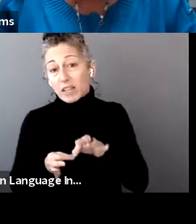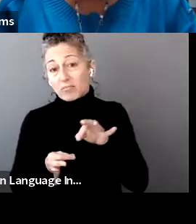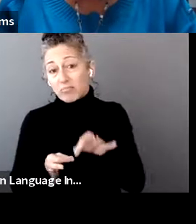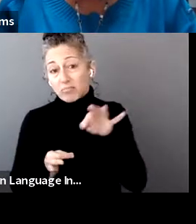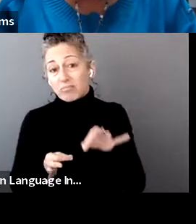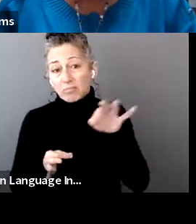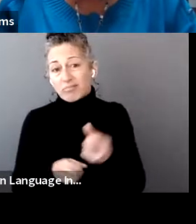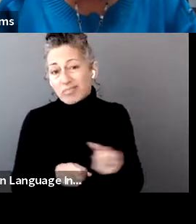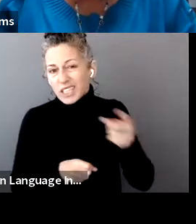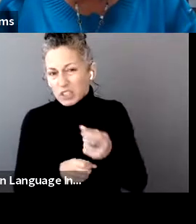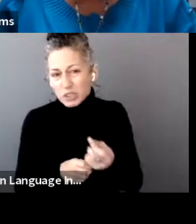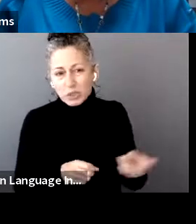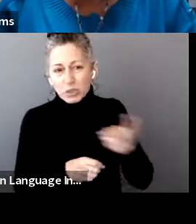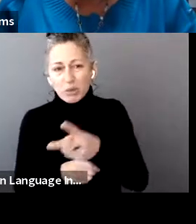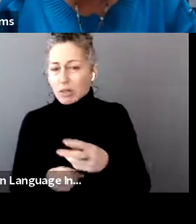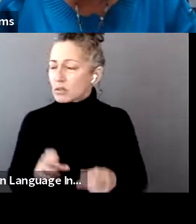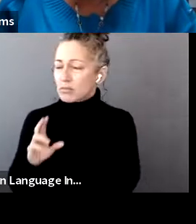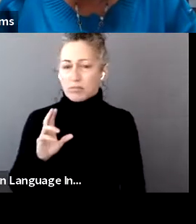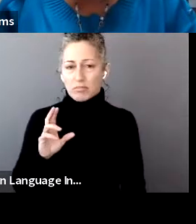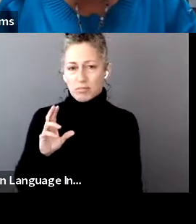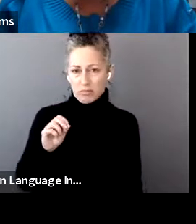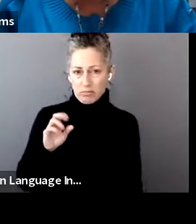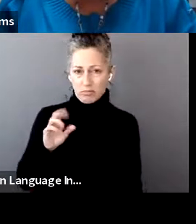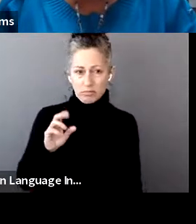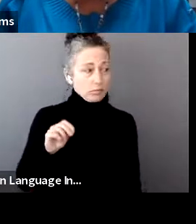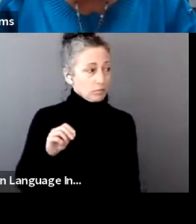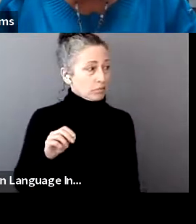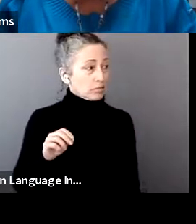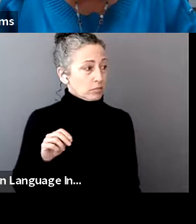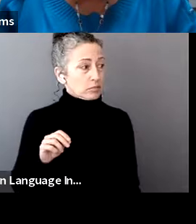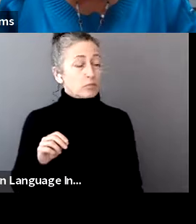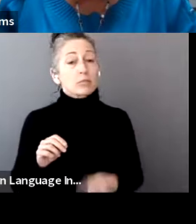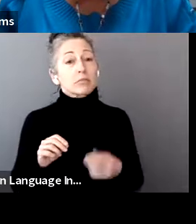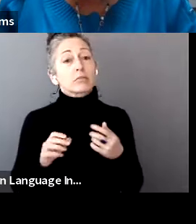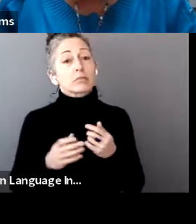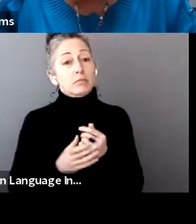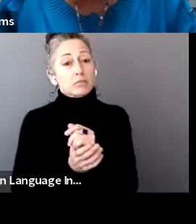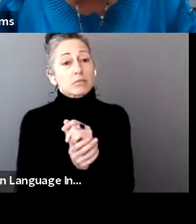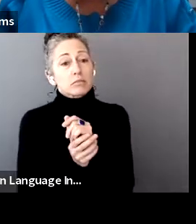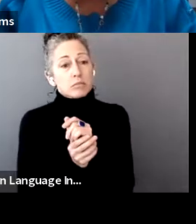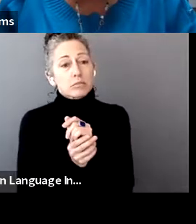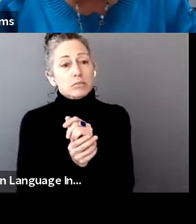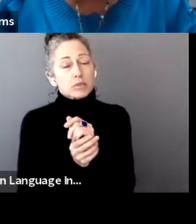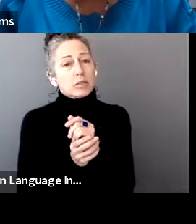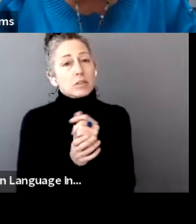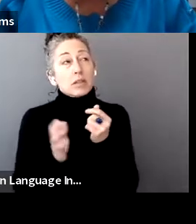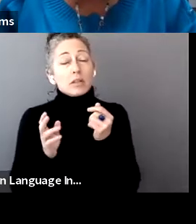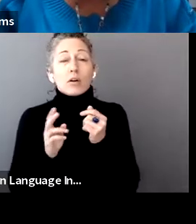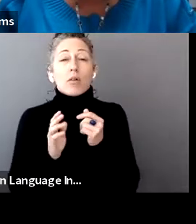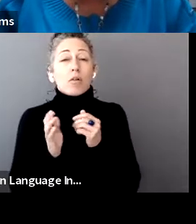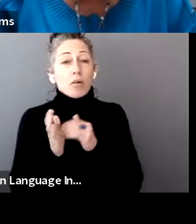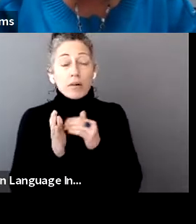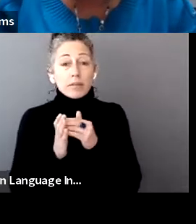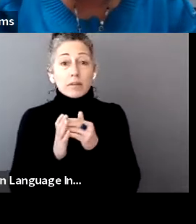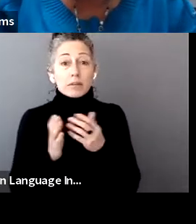see whether or not you are supposed to file the tax return. There are very limited instances on when you cannot,